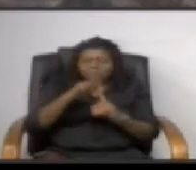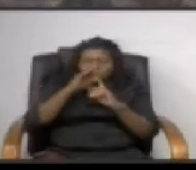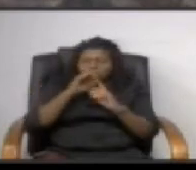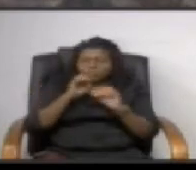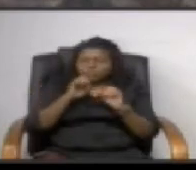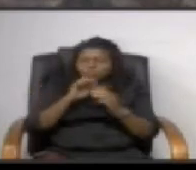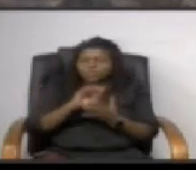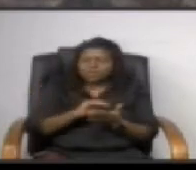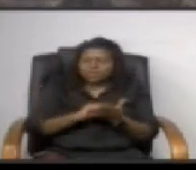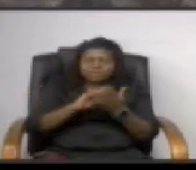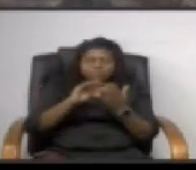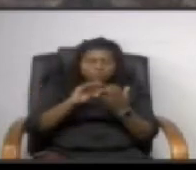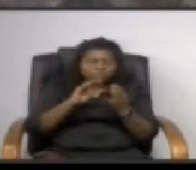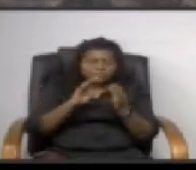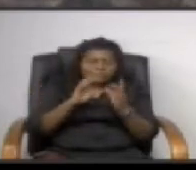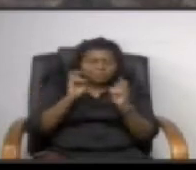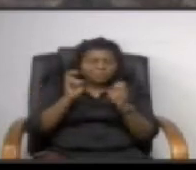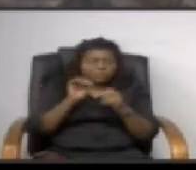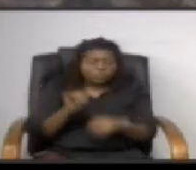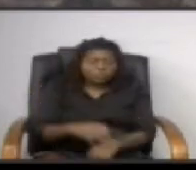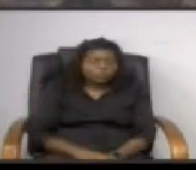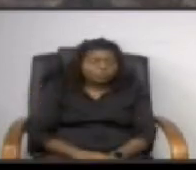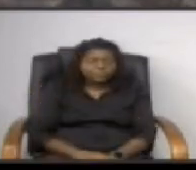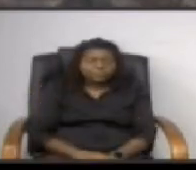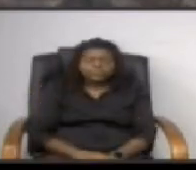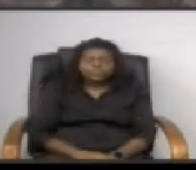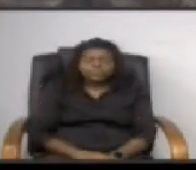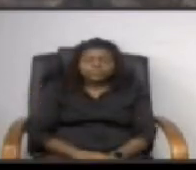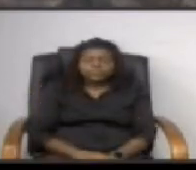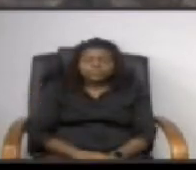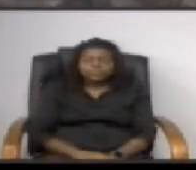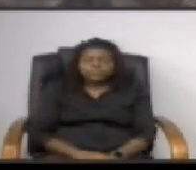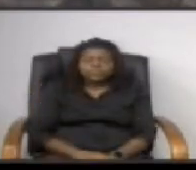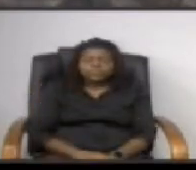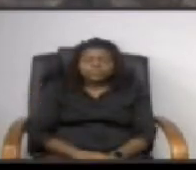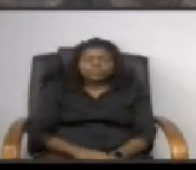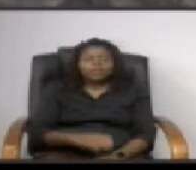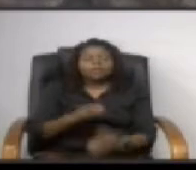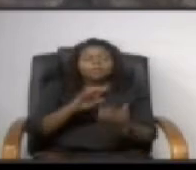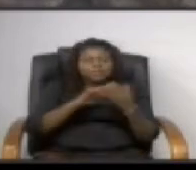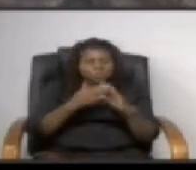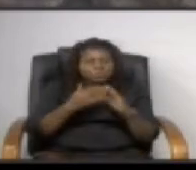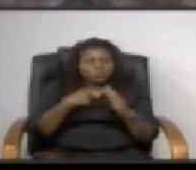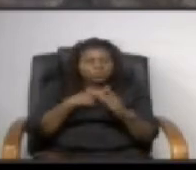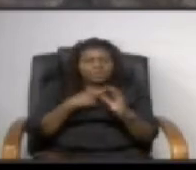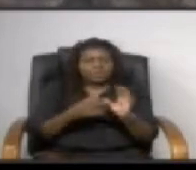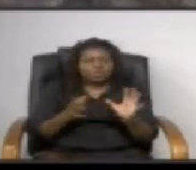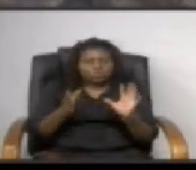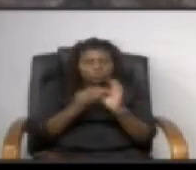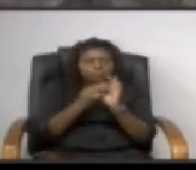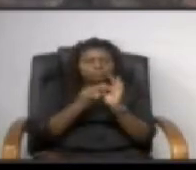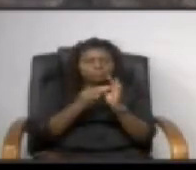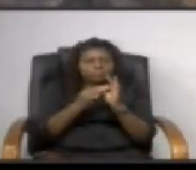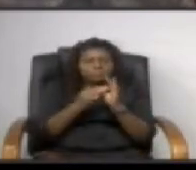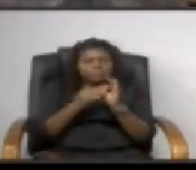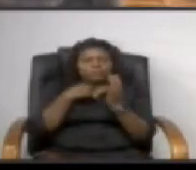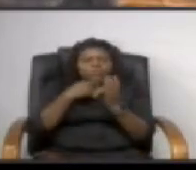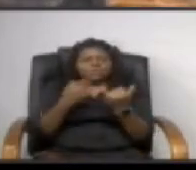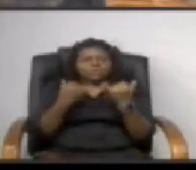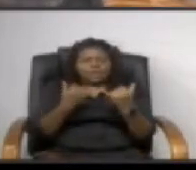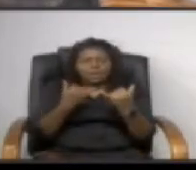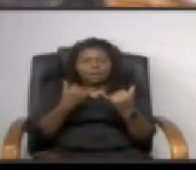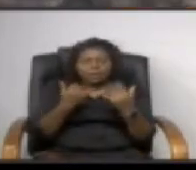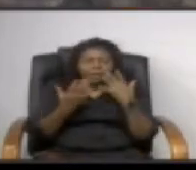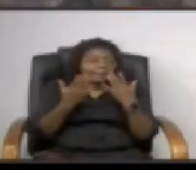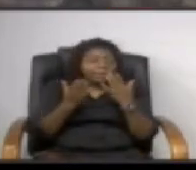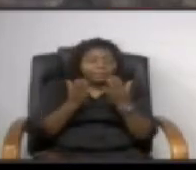issue as well and i think that communities should at least we we need to say something i know that we may not have a right if that